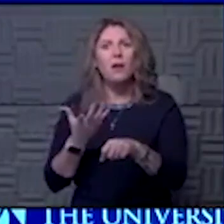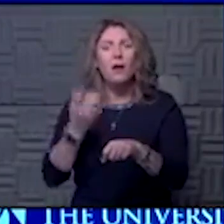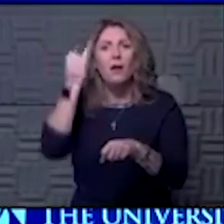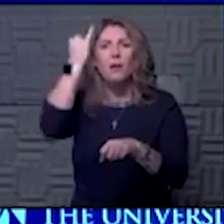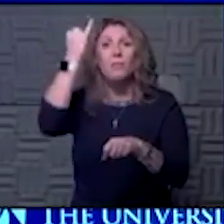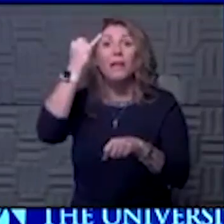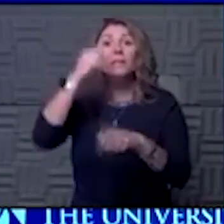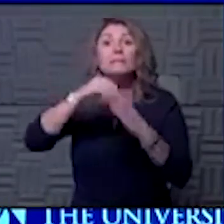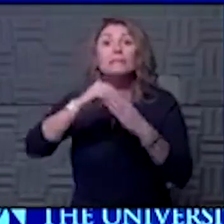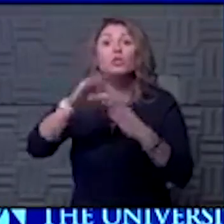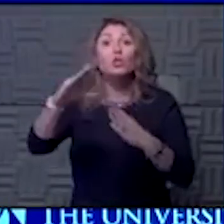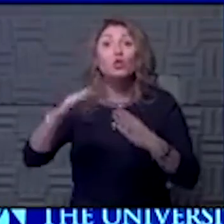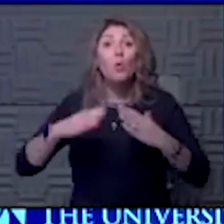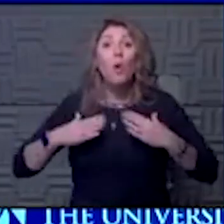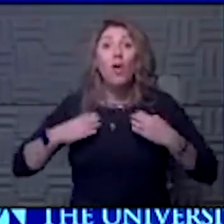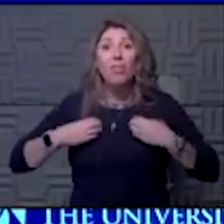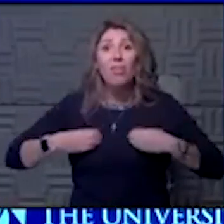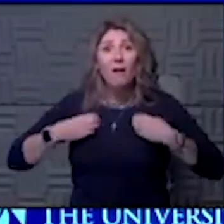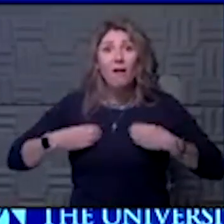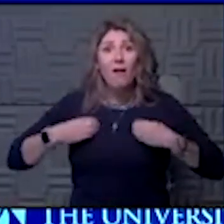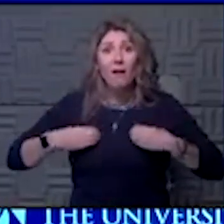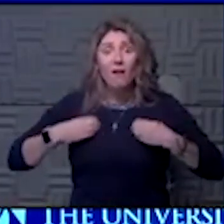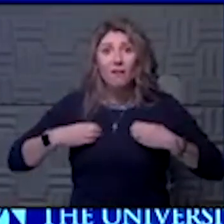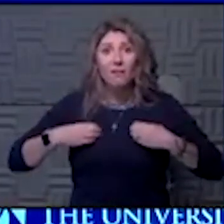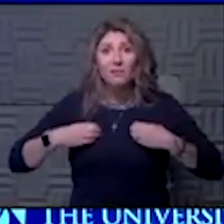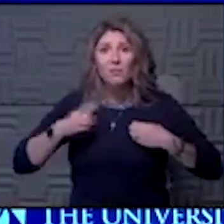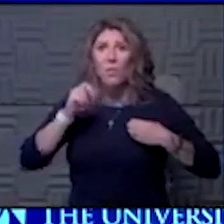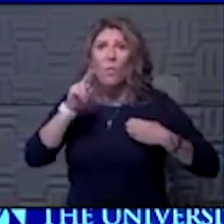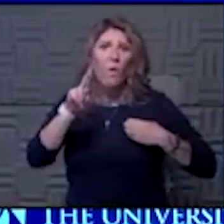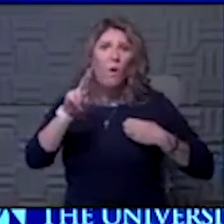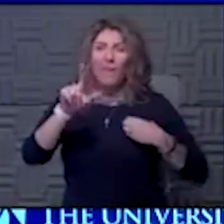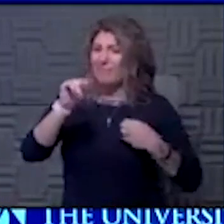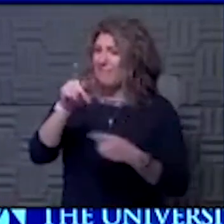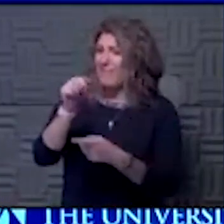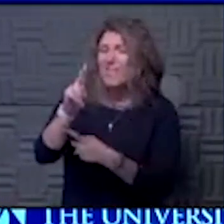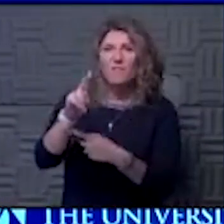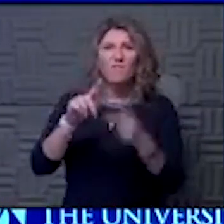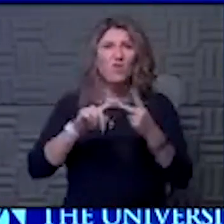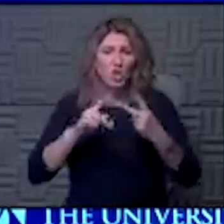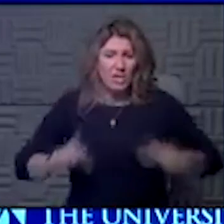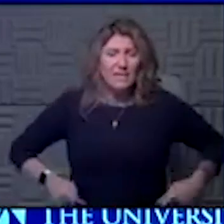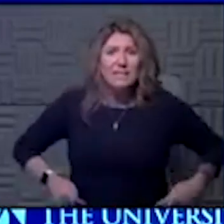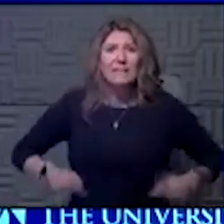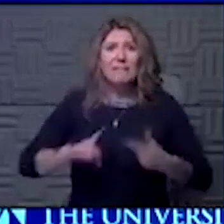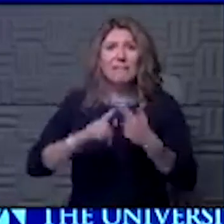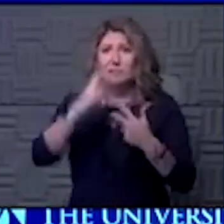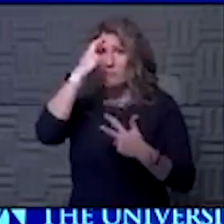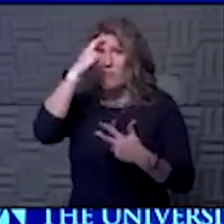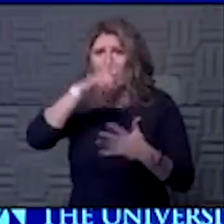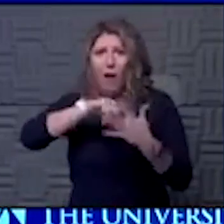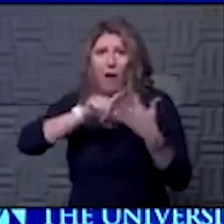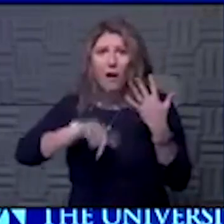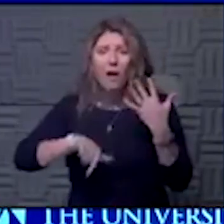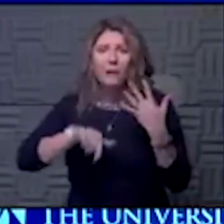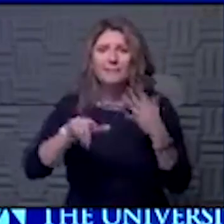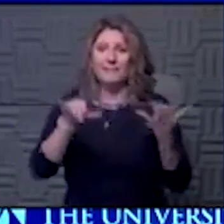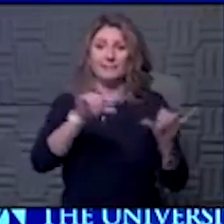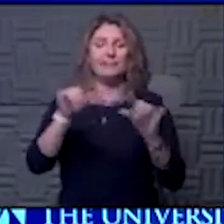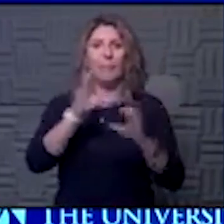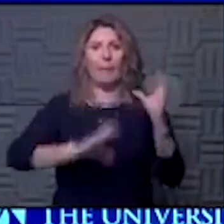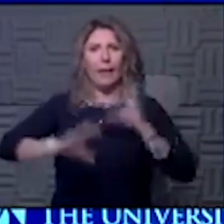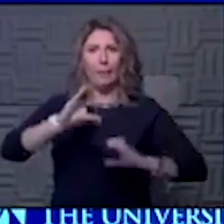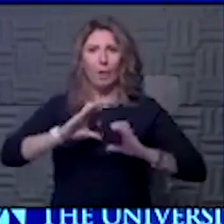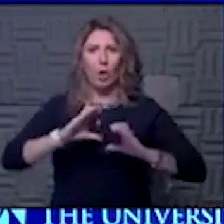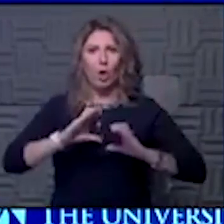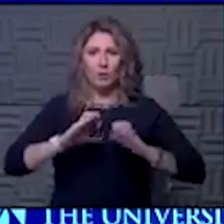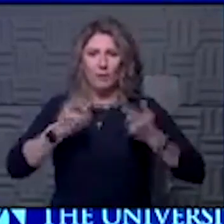going on inside your lung. Imagine that going on inside your liver, and your kidneys, and your brain, because there's these same kind of chemical mediators. Just